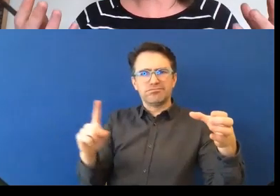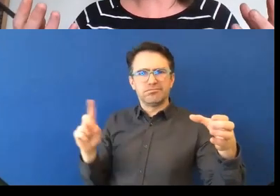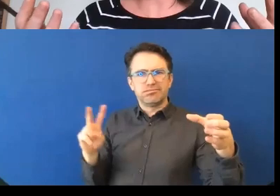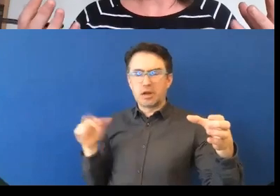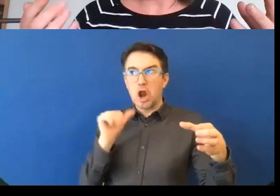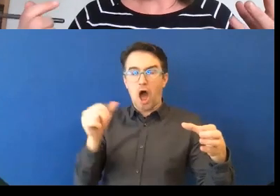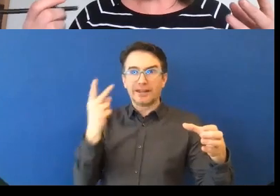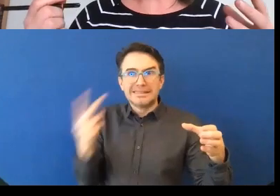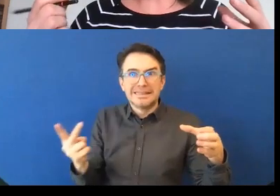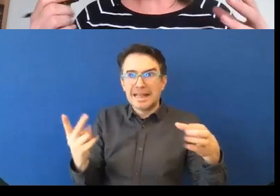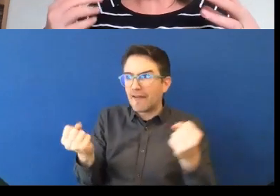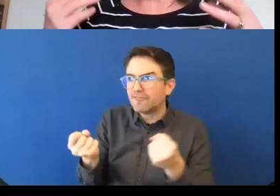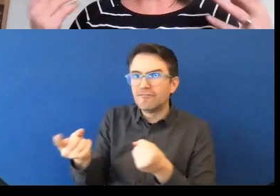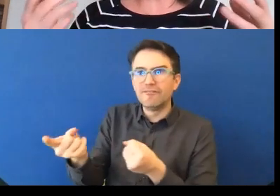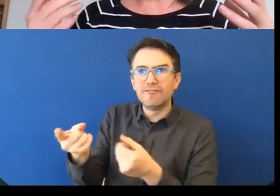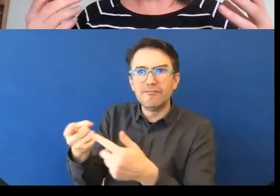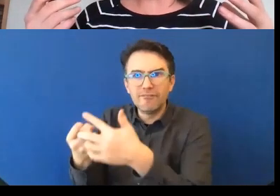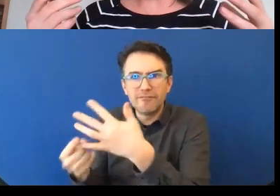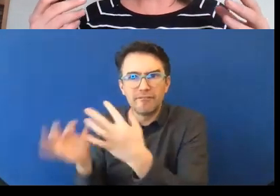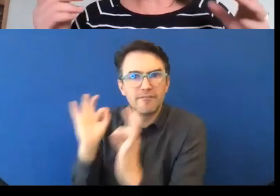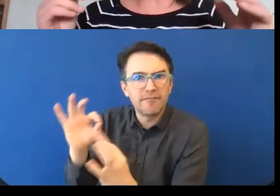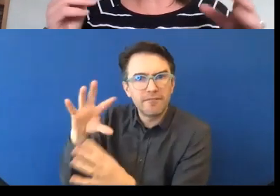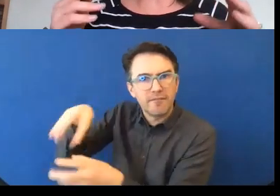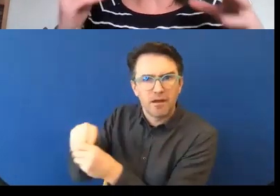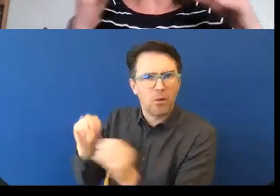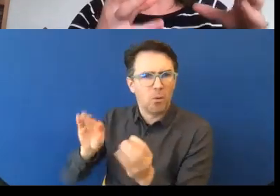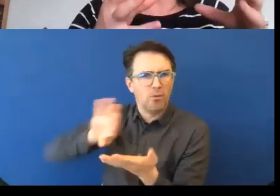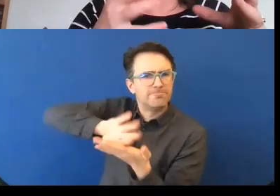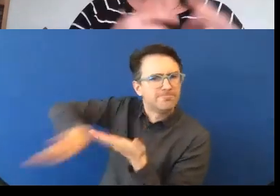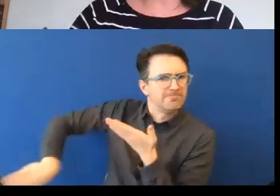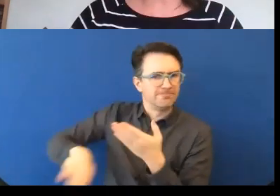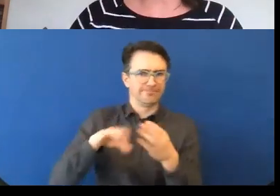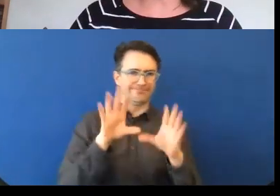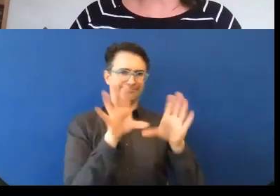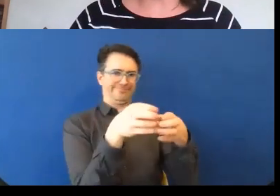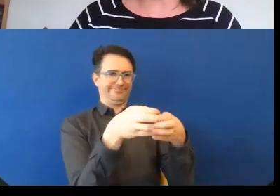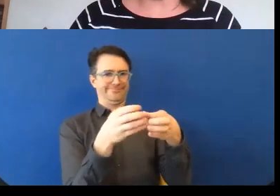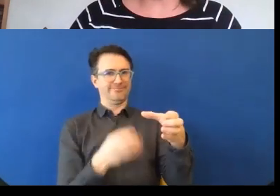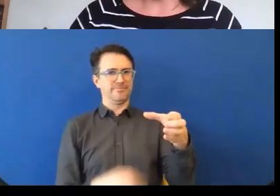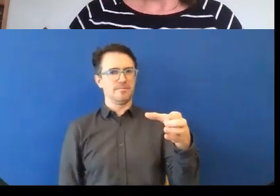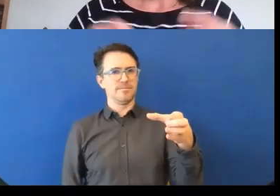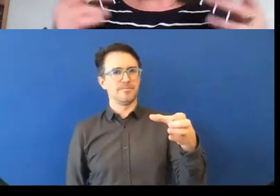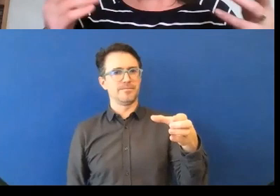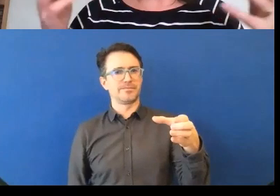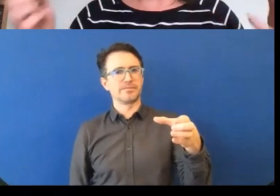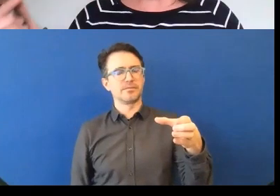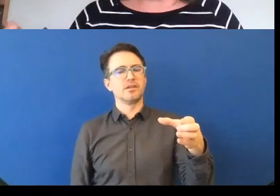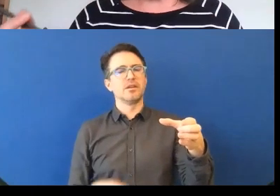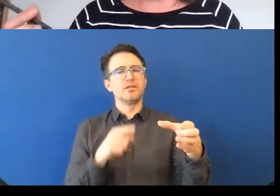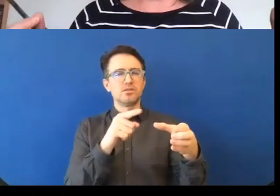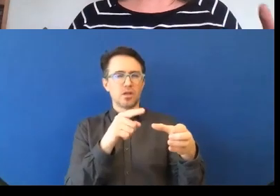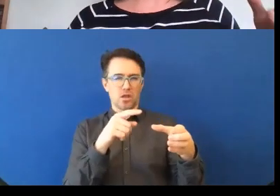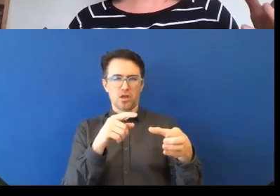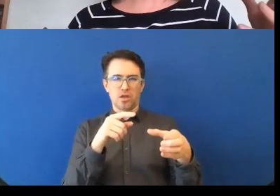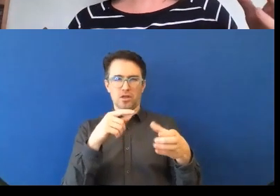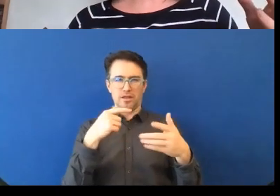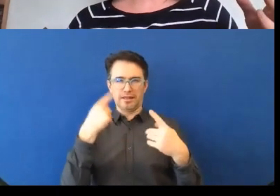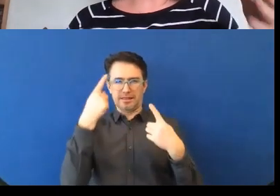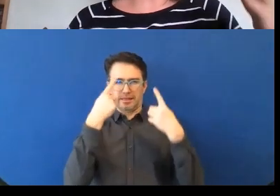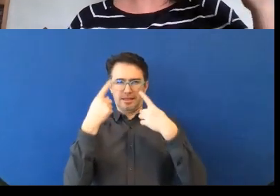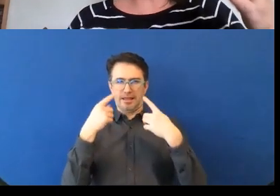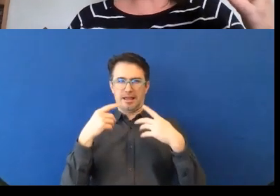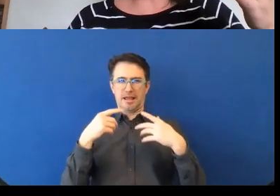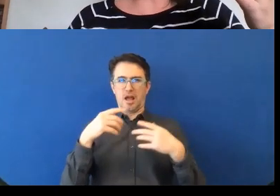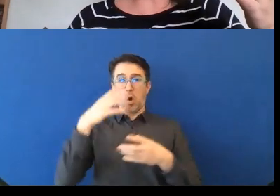pilots. And what we should be saying is, okay, so we've run this autism at work program. And what we've discovered is that